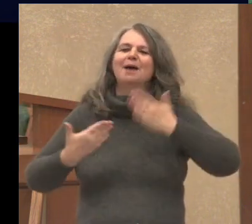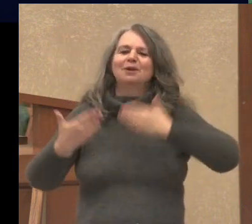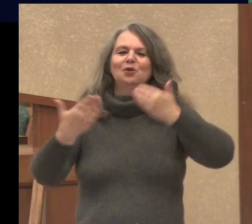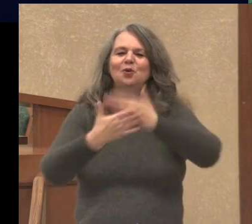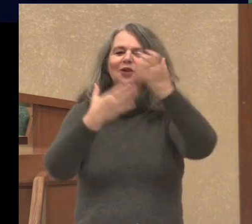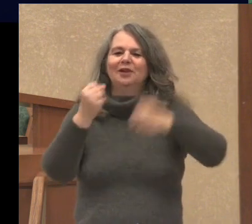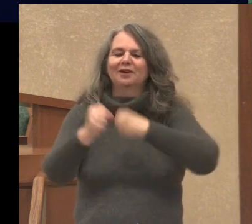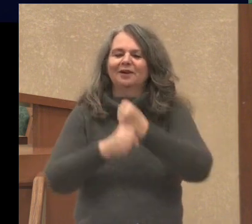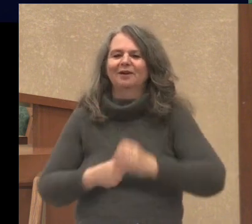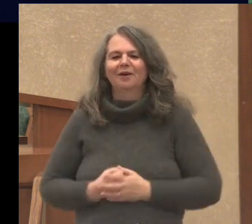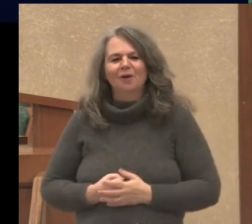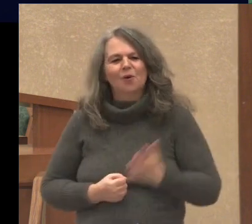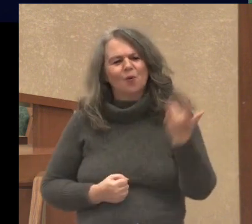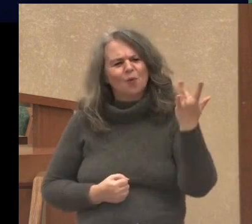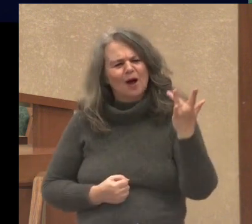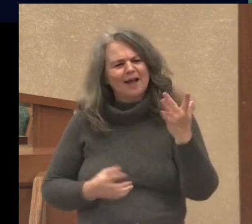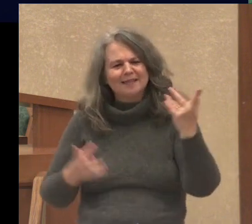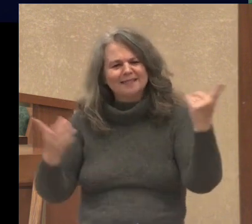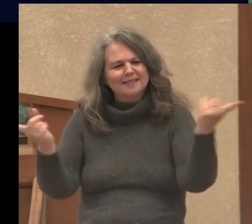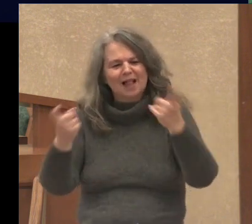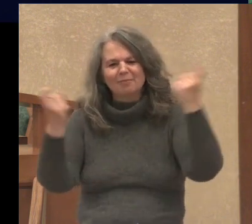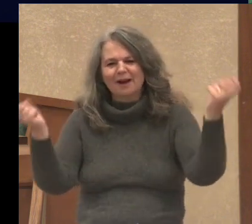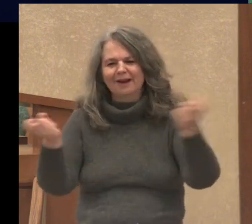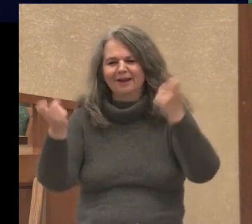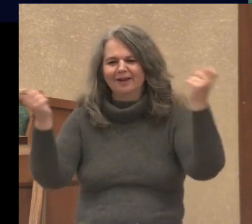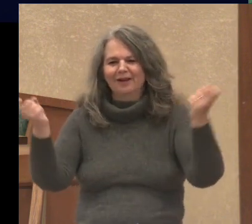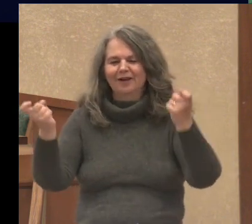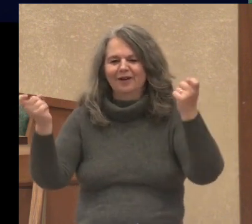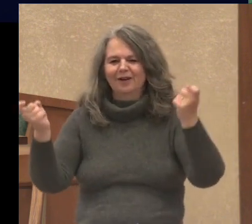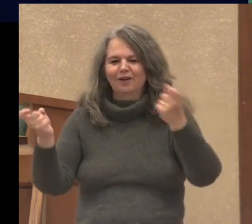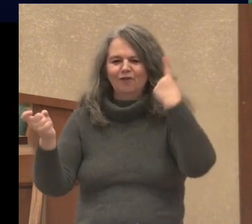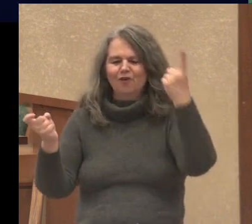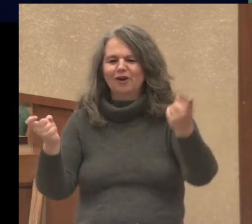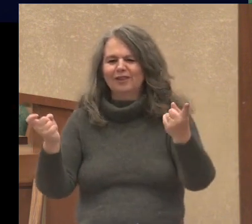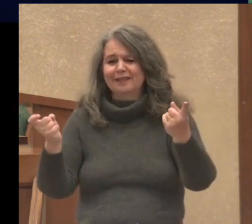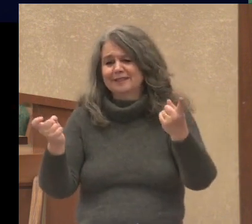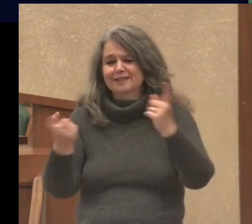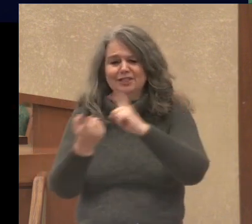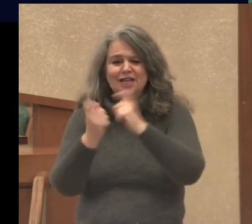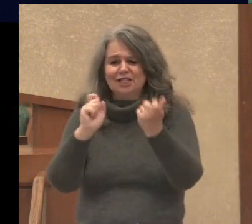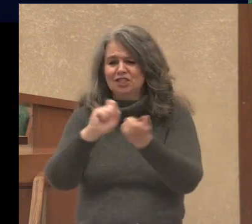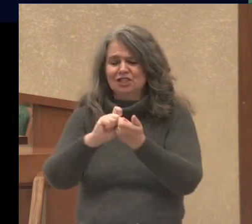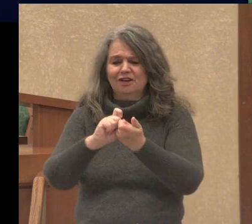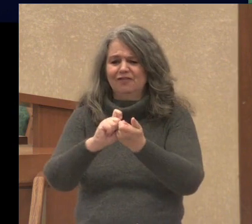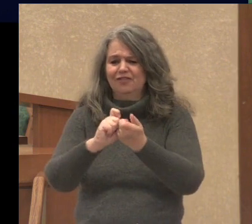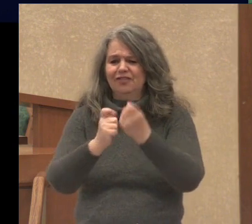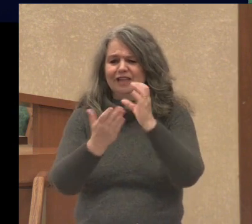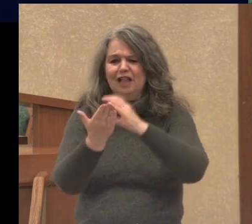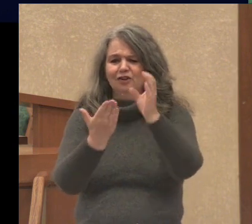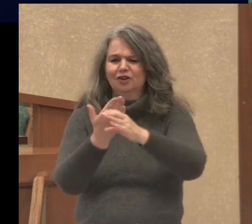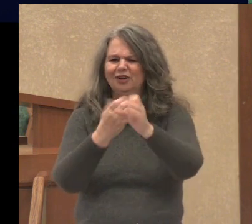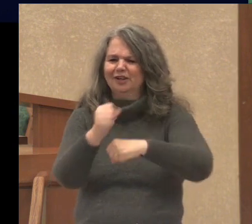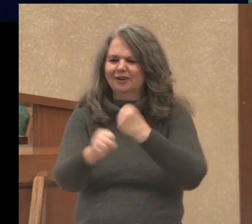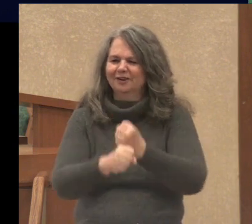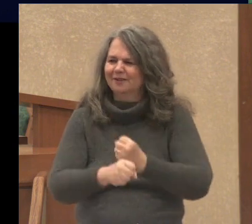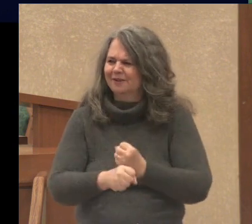Why all this celebrating? For just this turning over of the calendar? What's going on here?